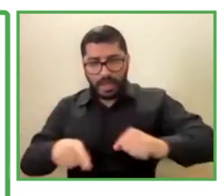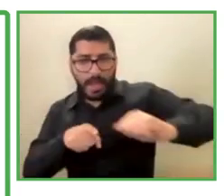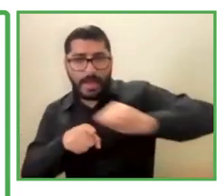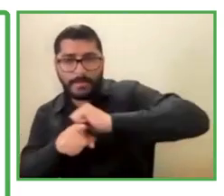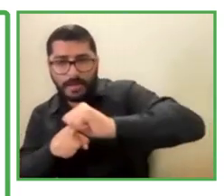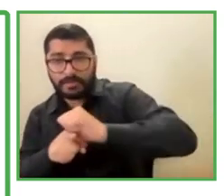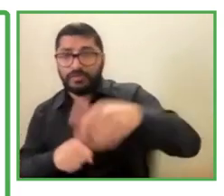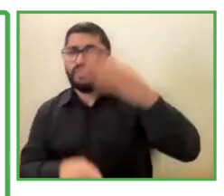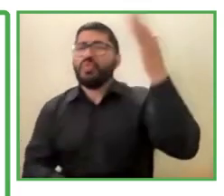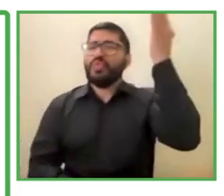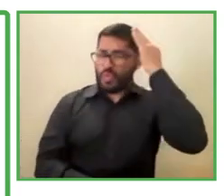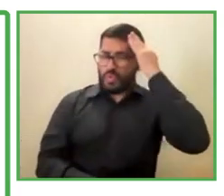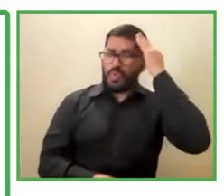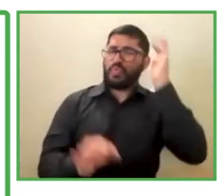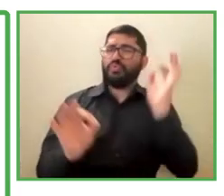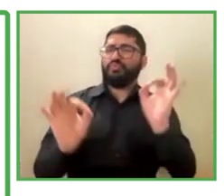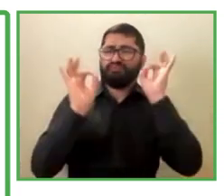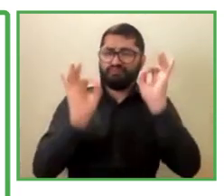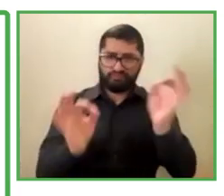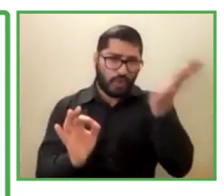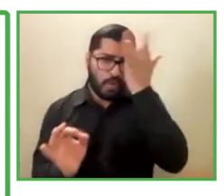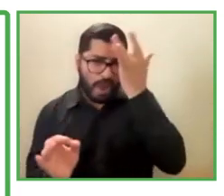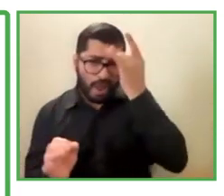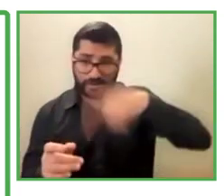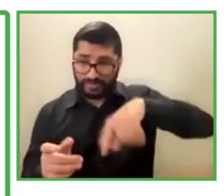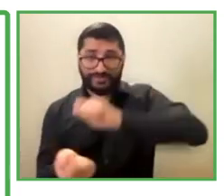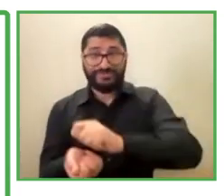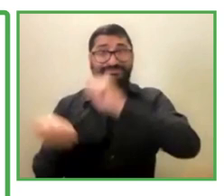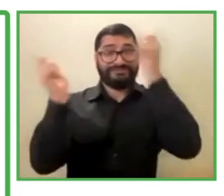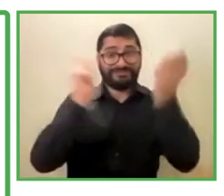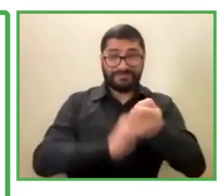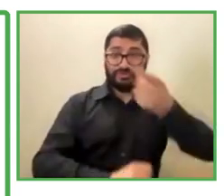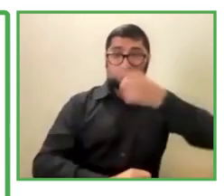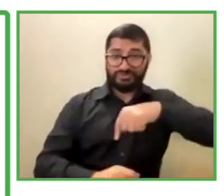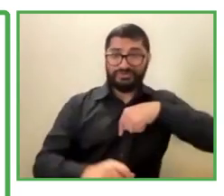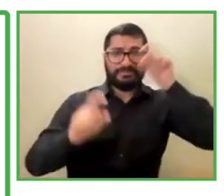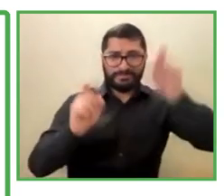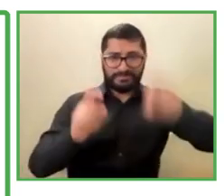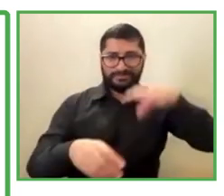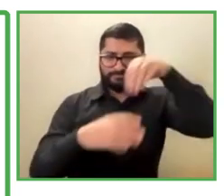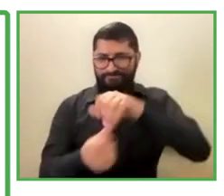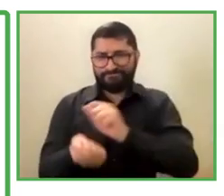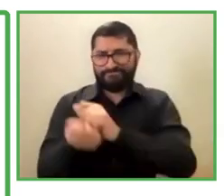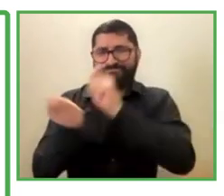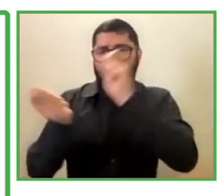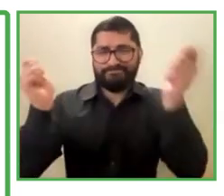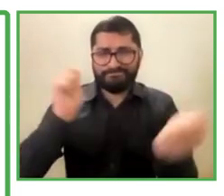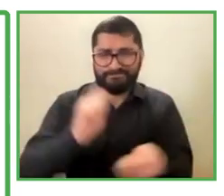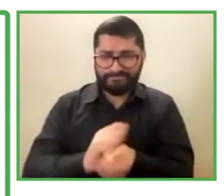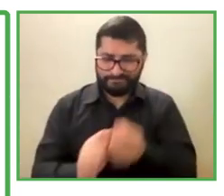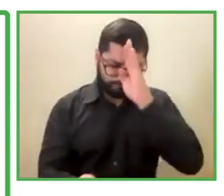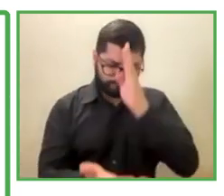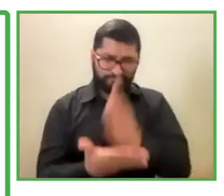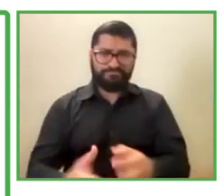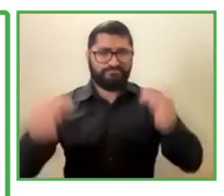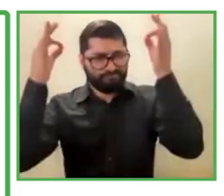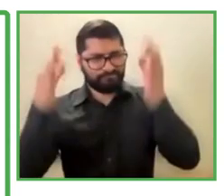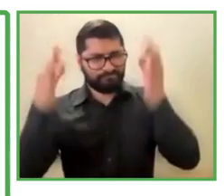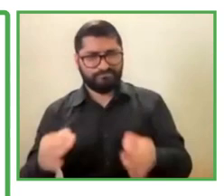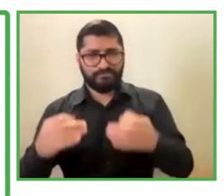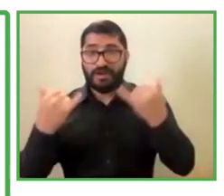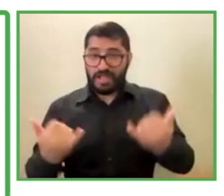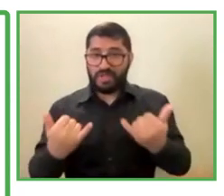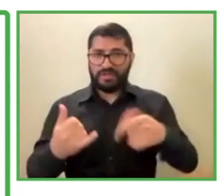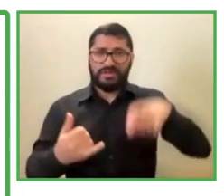Know well. That the world is changing and we also have to change our actions. Adjusted to